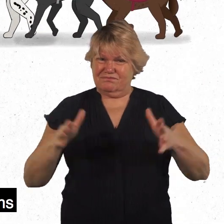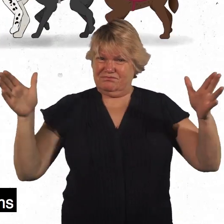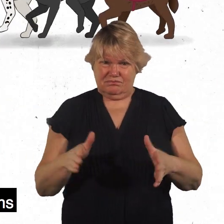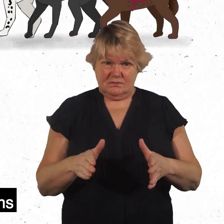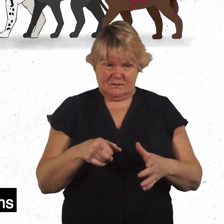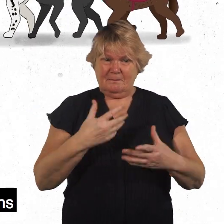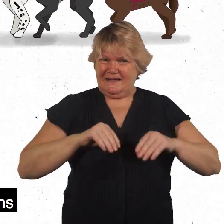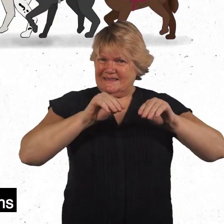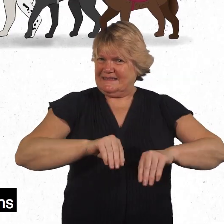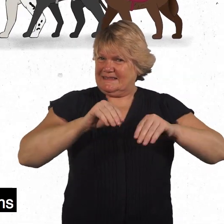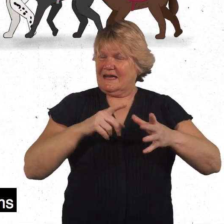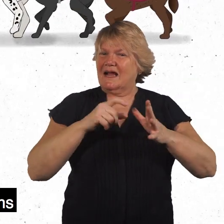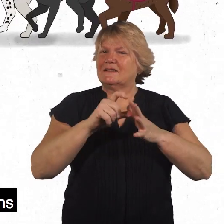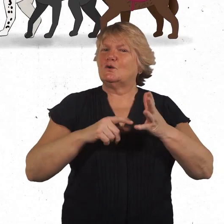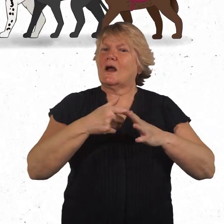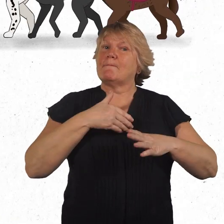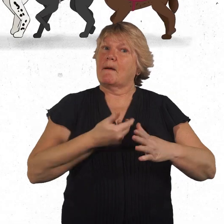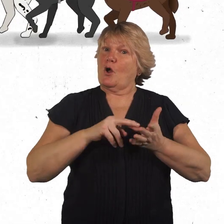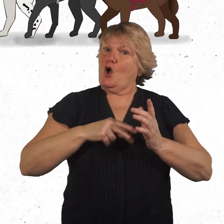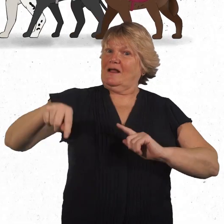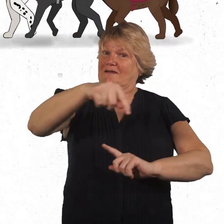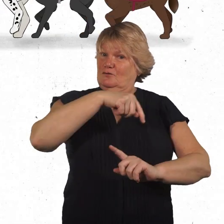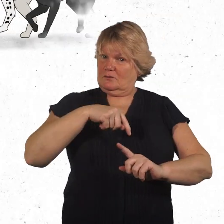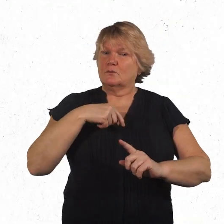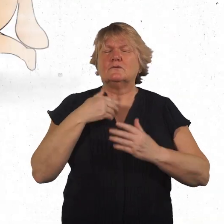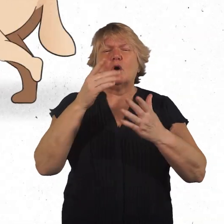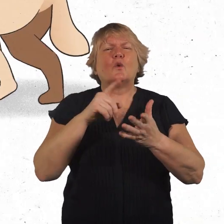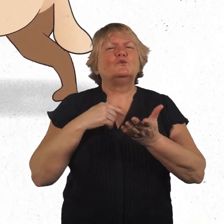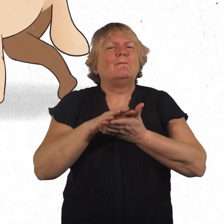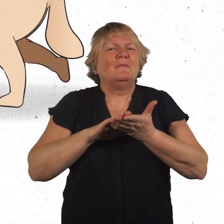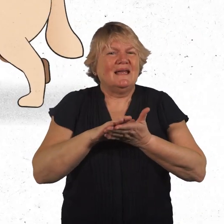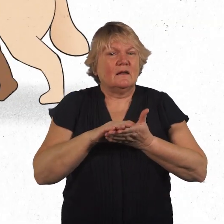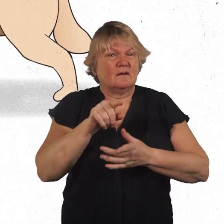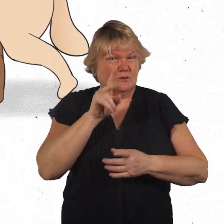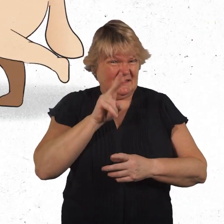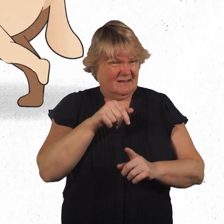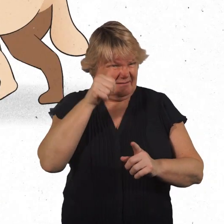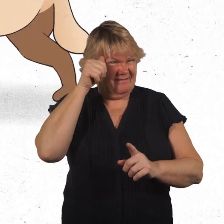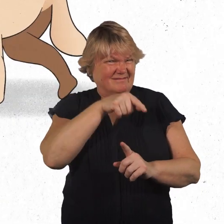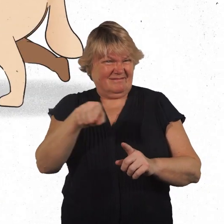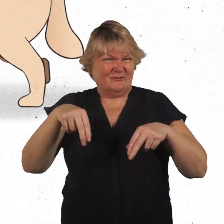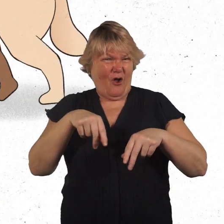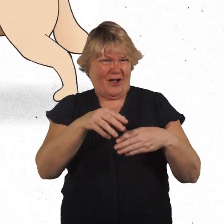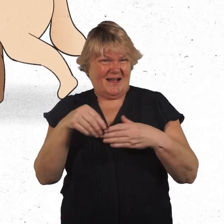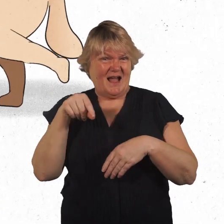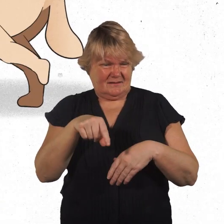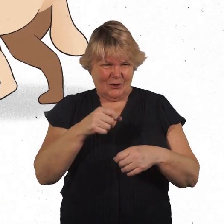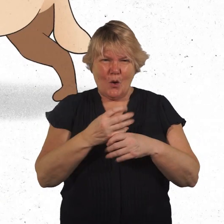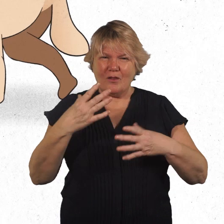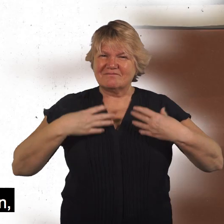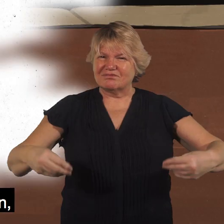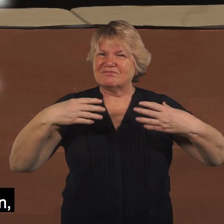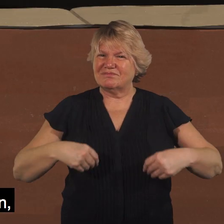ADUK member organisations. To show you what we mean, you'll recognise these guide dogs. These golden retrievers in their special